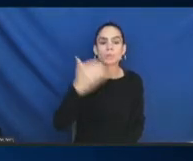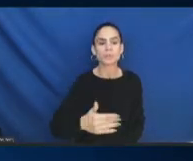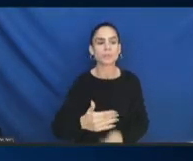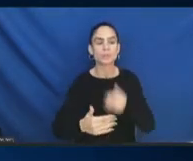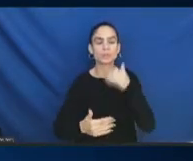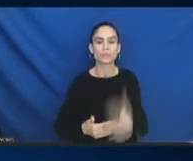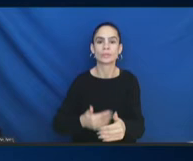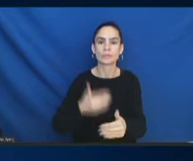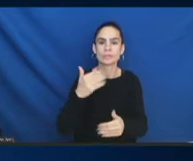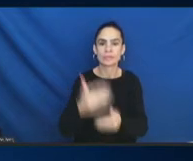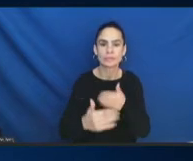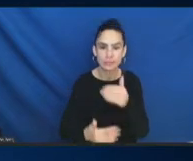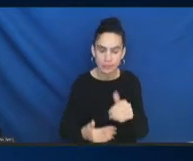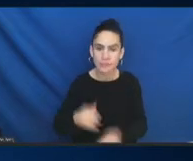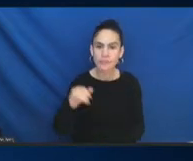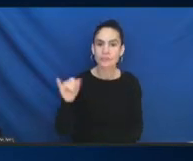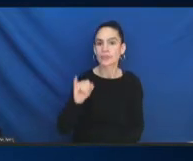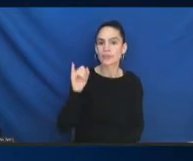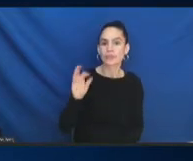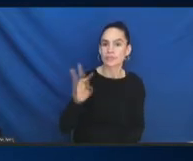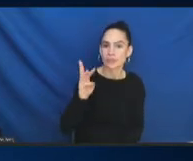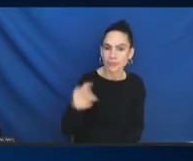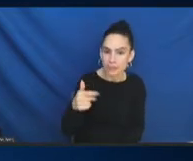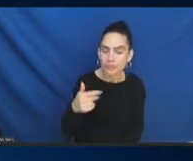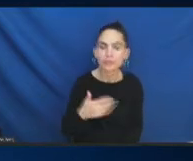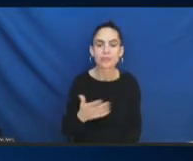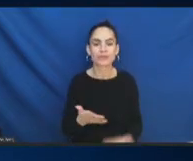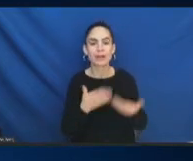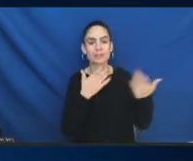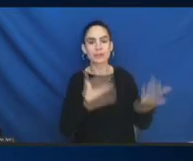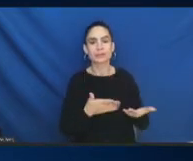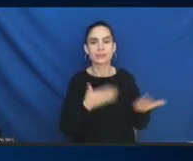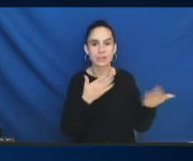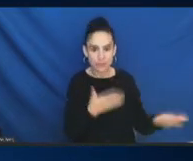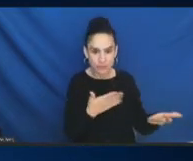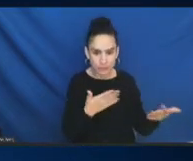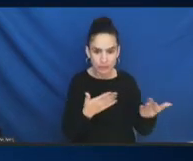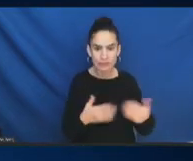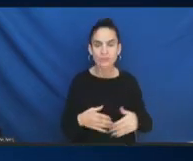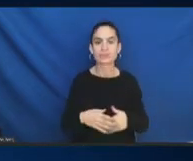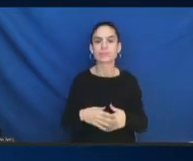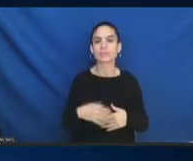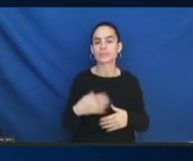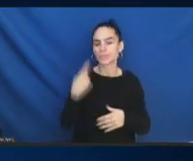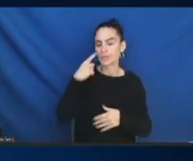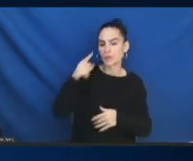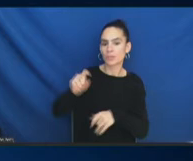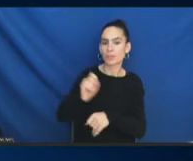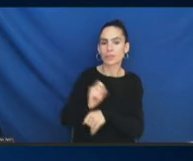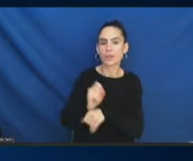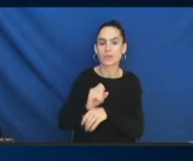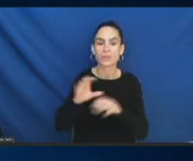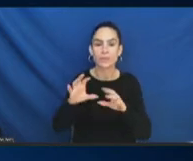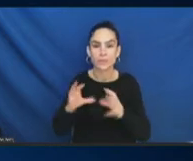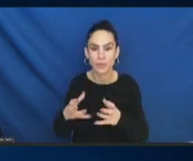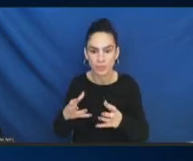also as recommendations are put out through the, through some of the working groups. So, thank you for that.-jen?